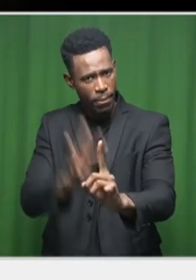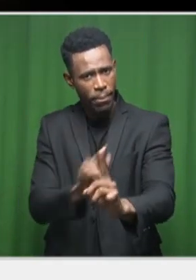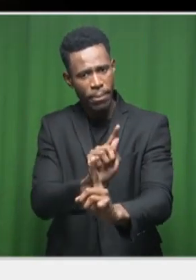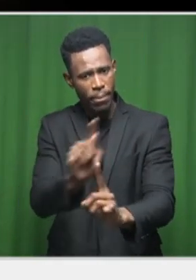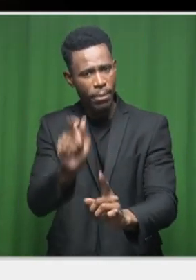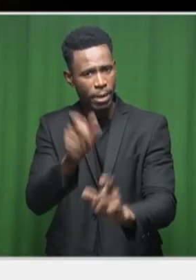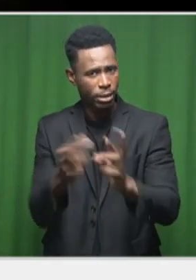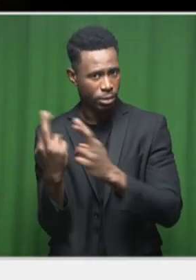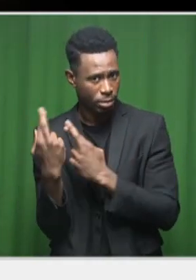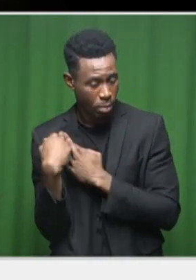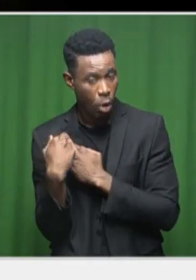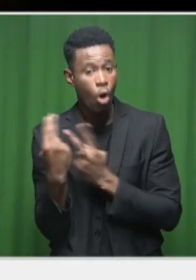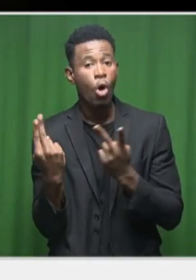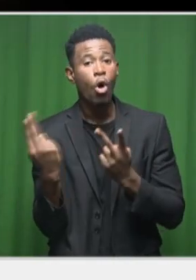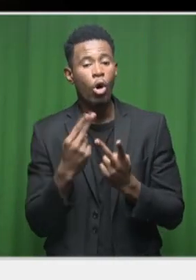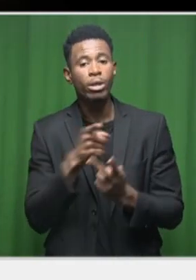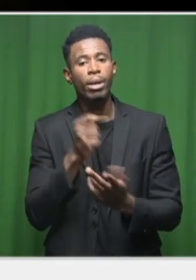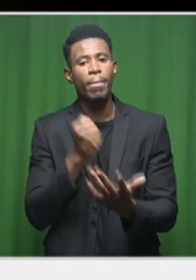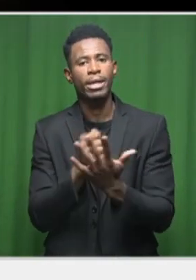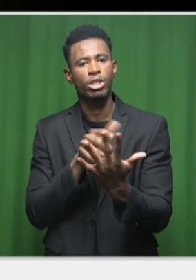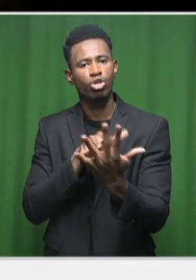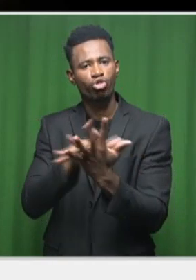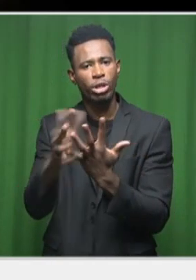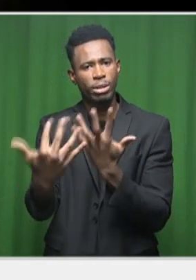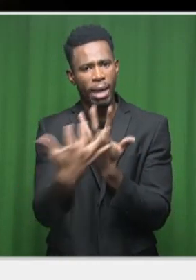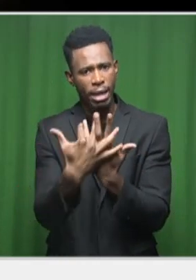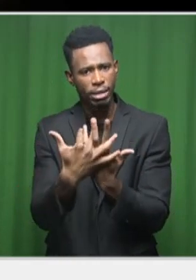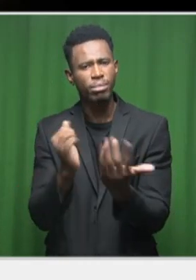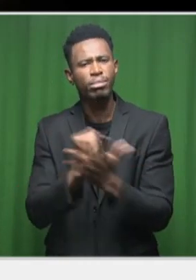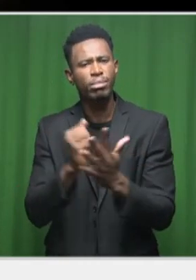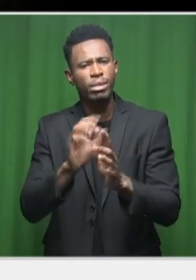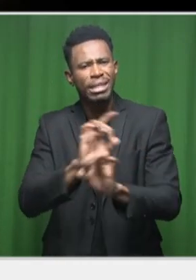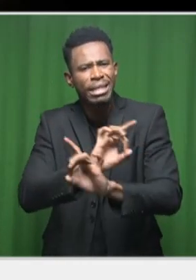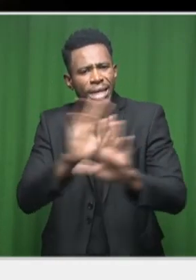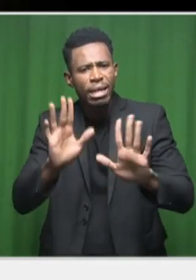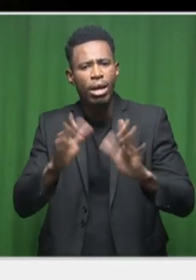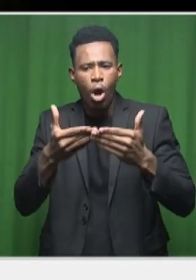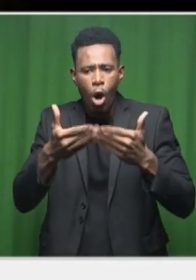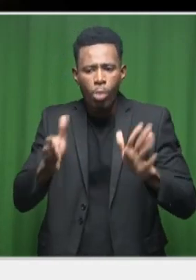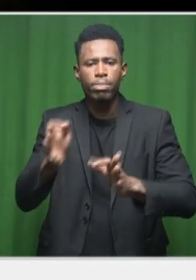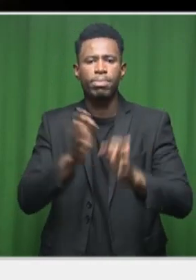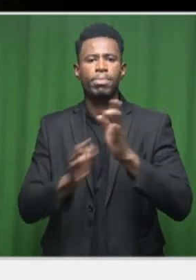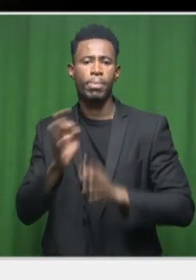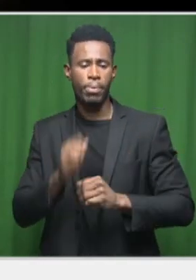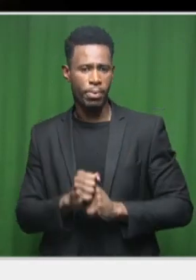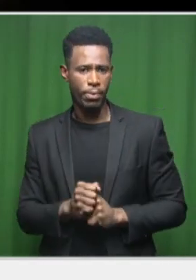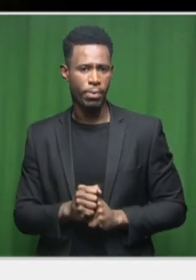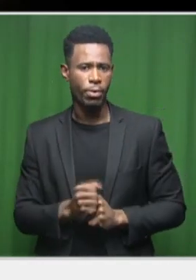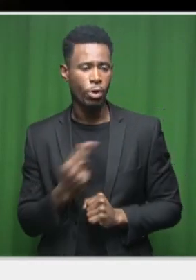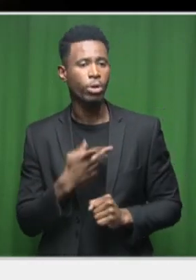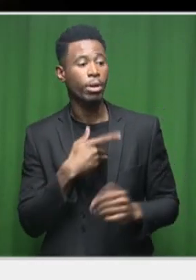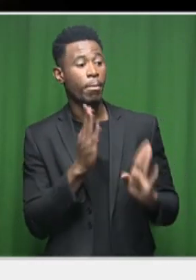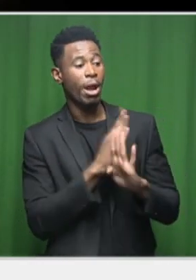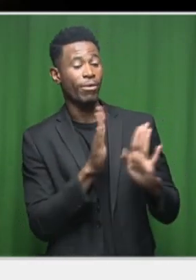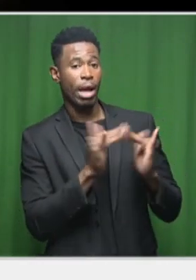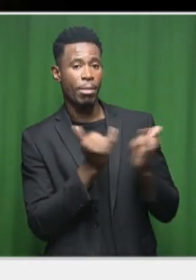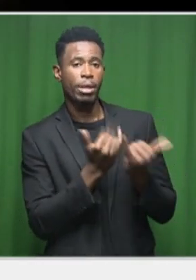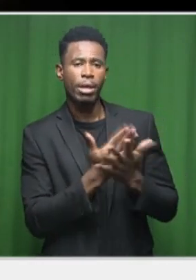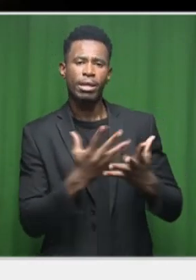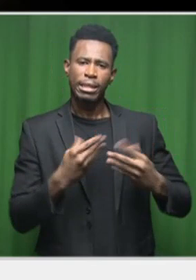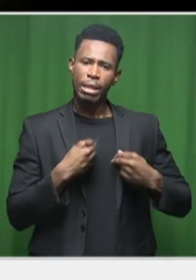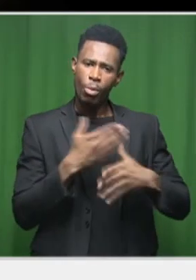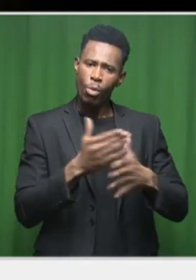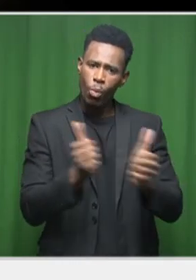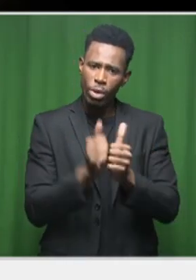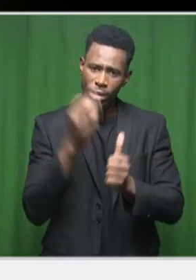the private sector so that they are willing to work with government. Well, we have to leave it there. Thanks so much for your time. Anya